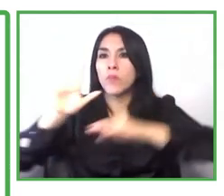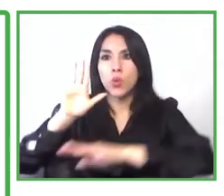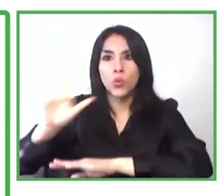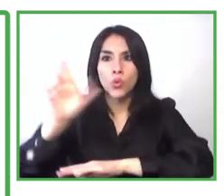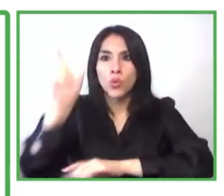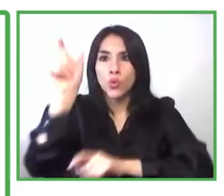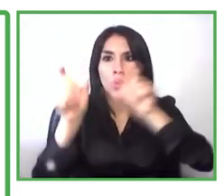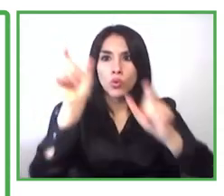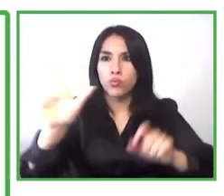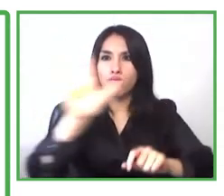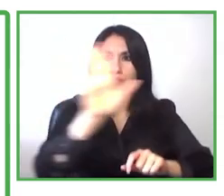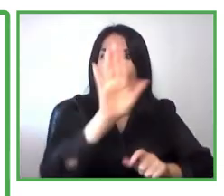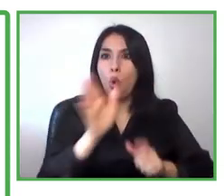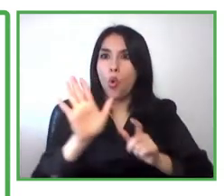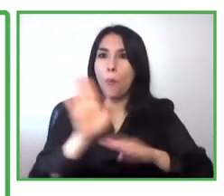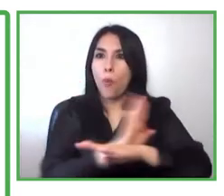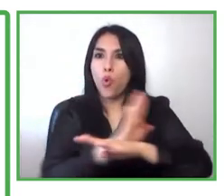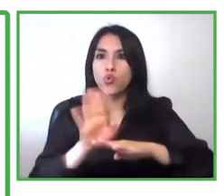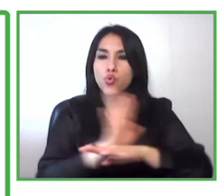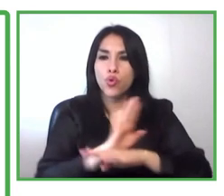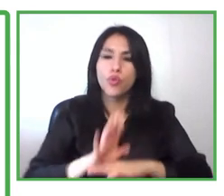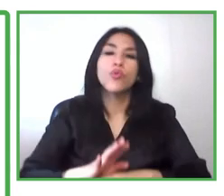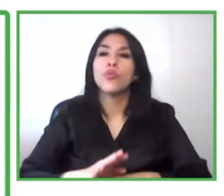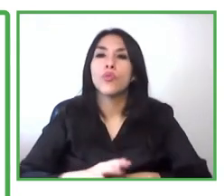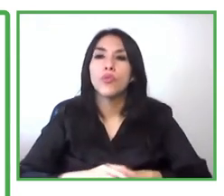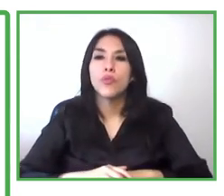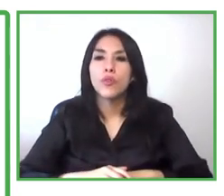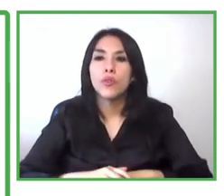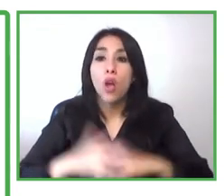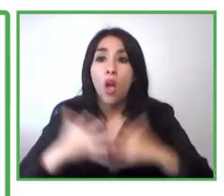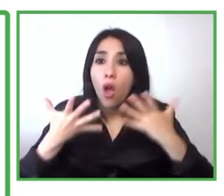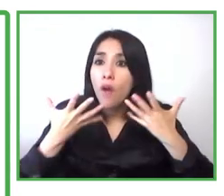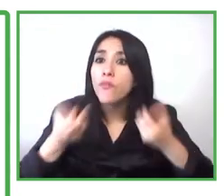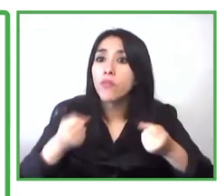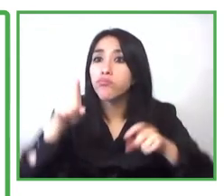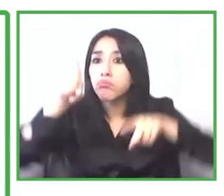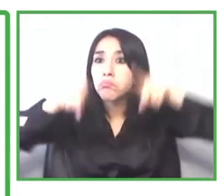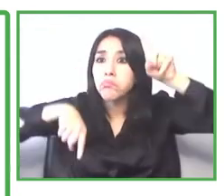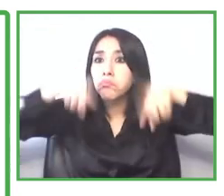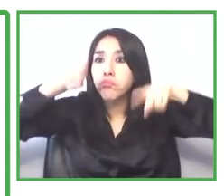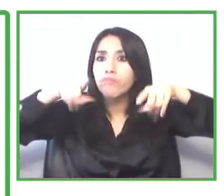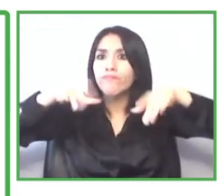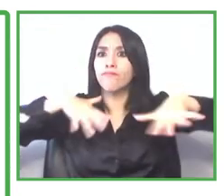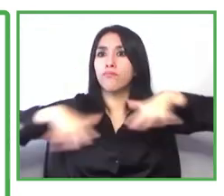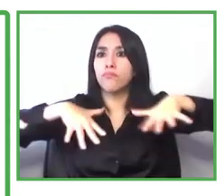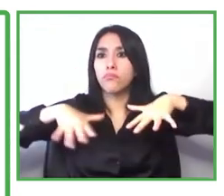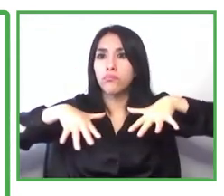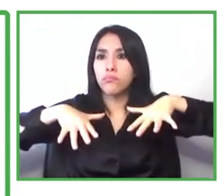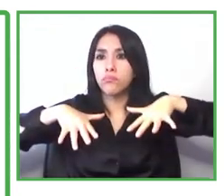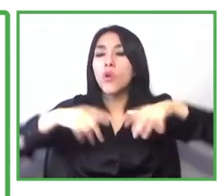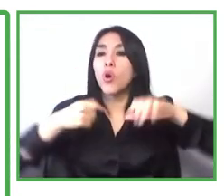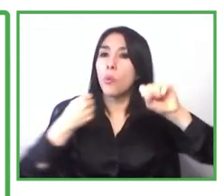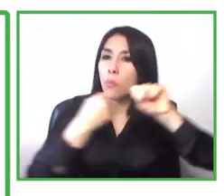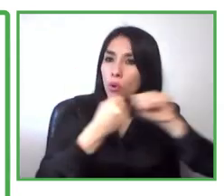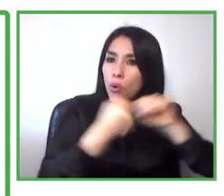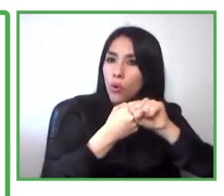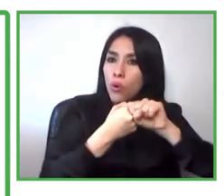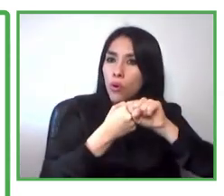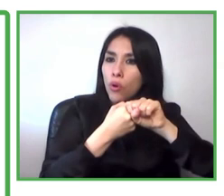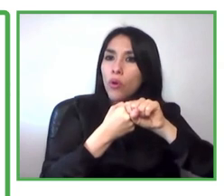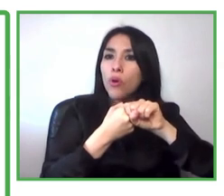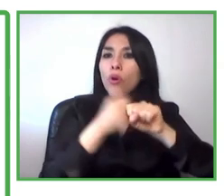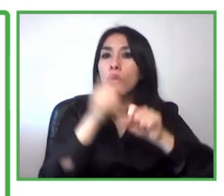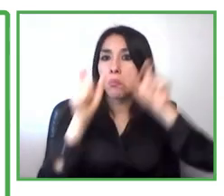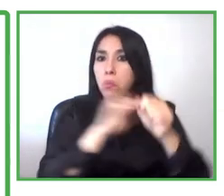that supporting the journey has entrepreneurs for example the co-working space uh with uh